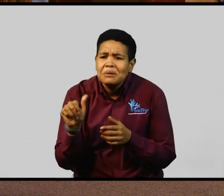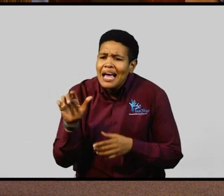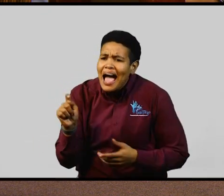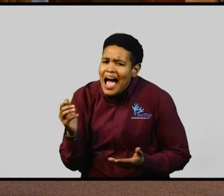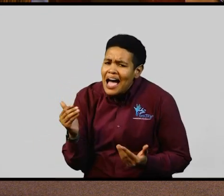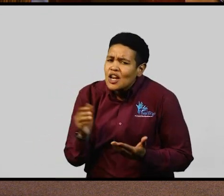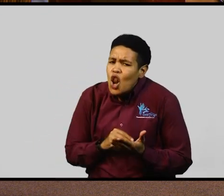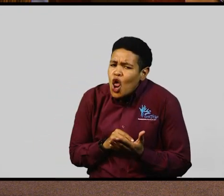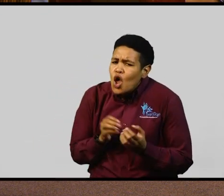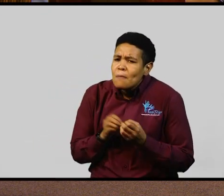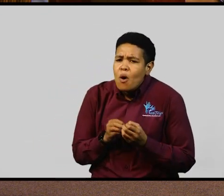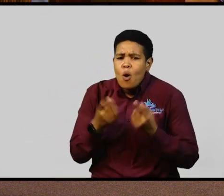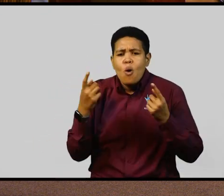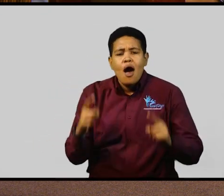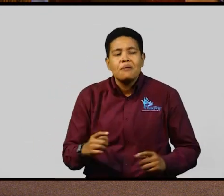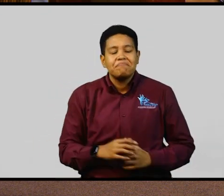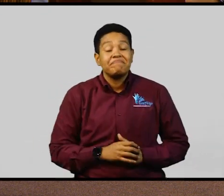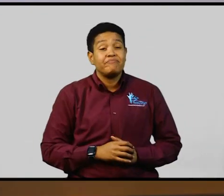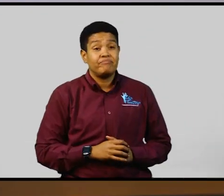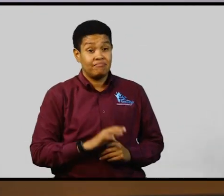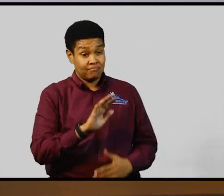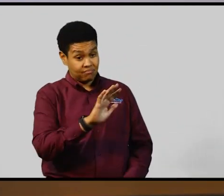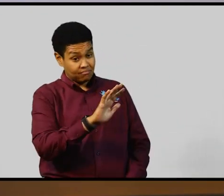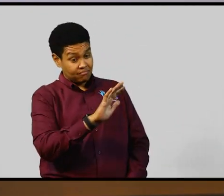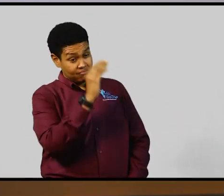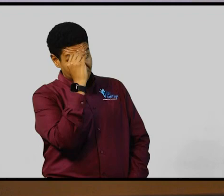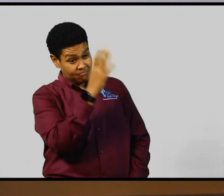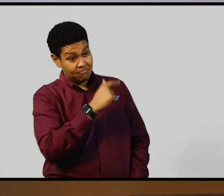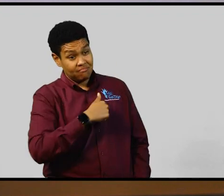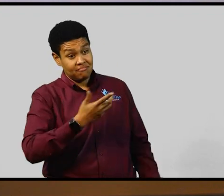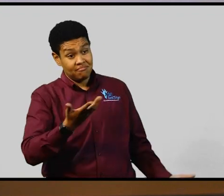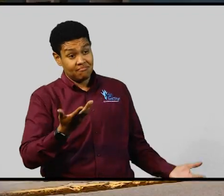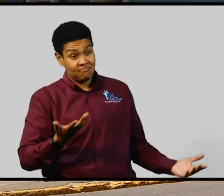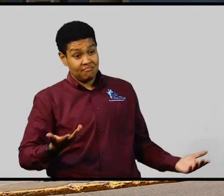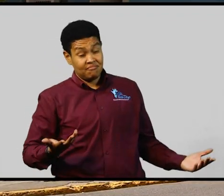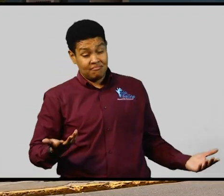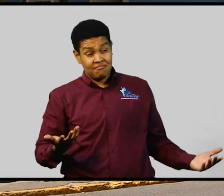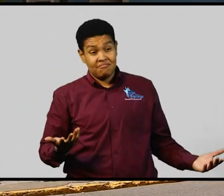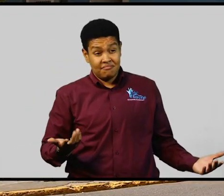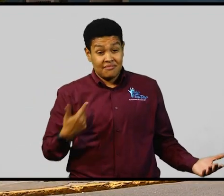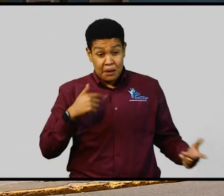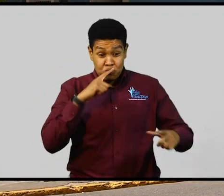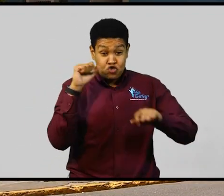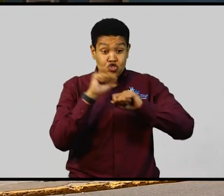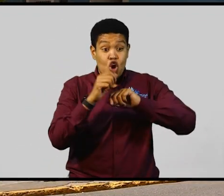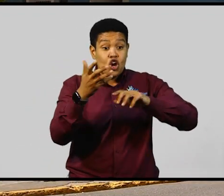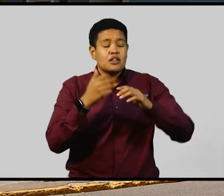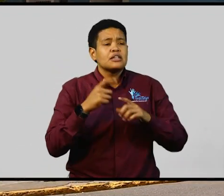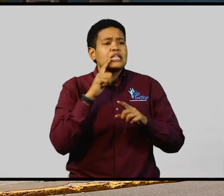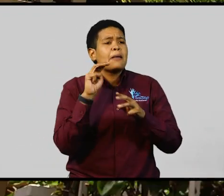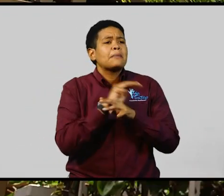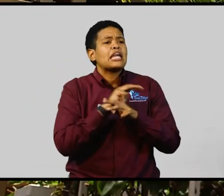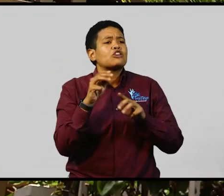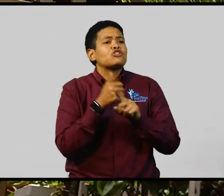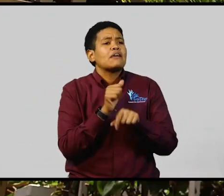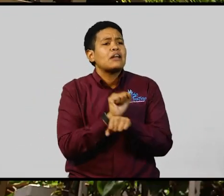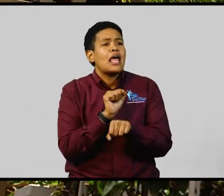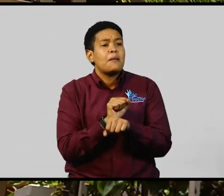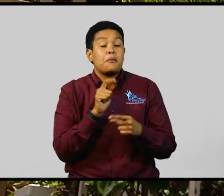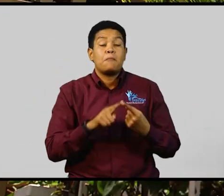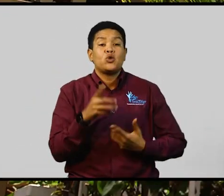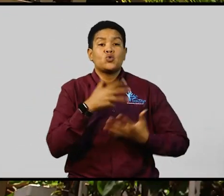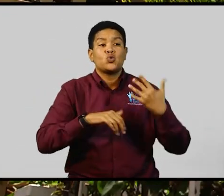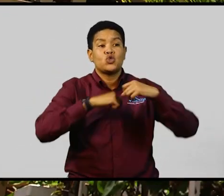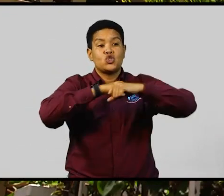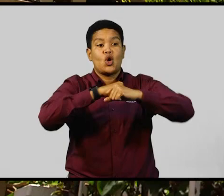Act and what is to come? Well, you know, I'm certain that the Ministry of Labor and